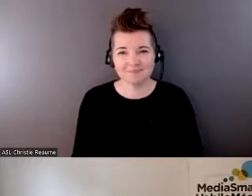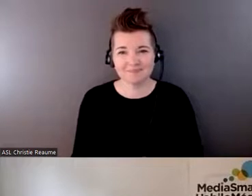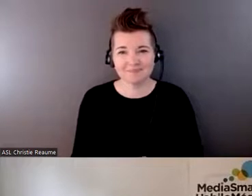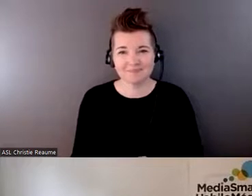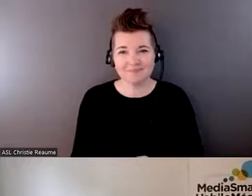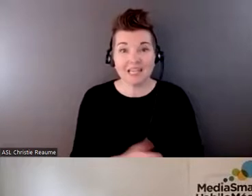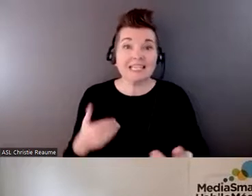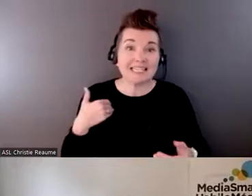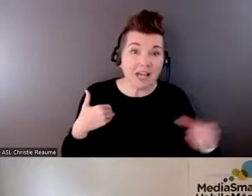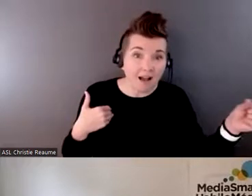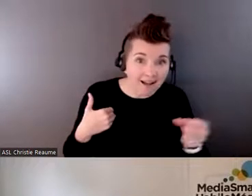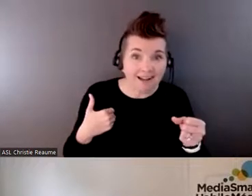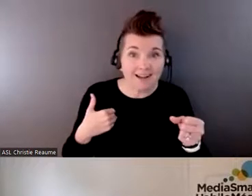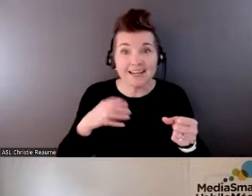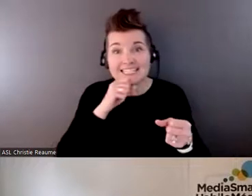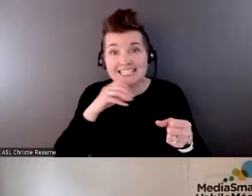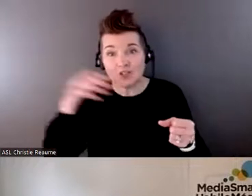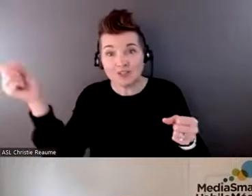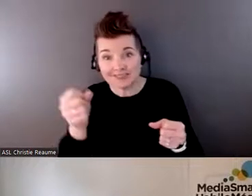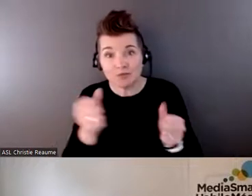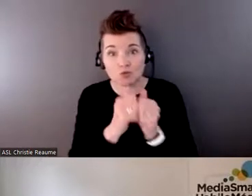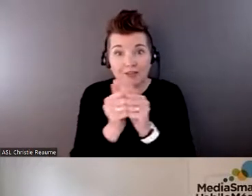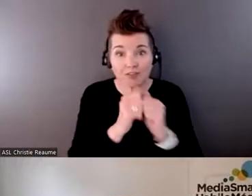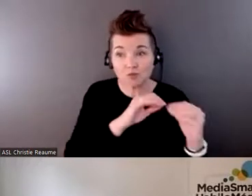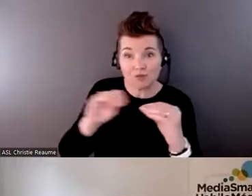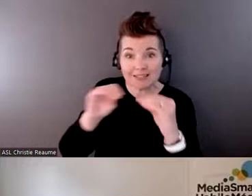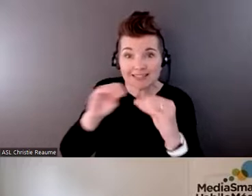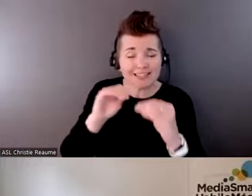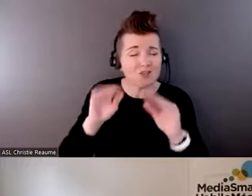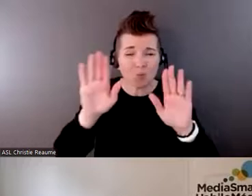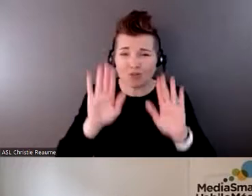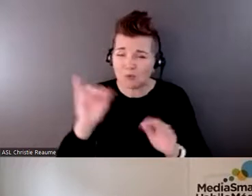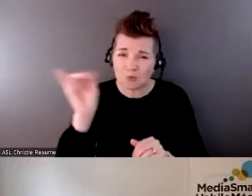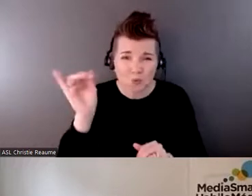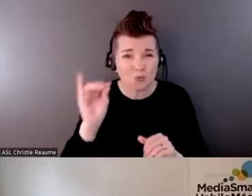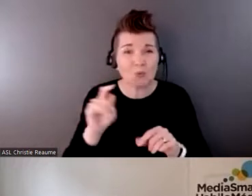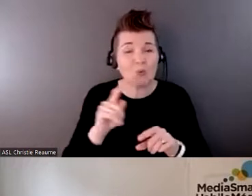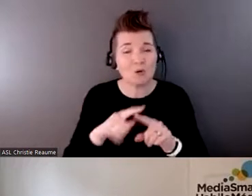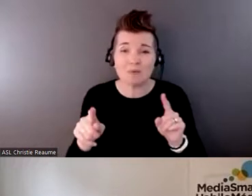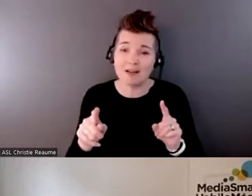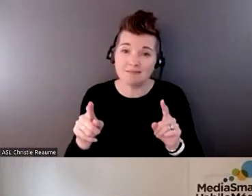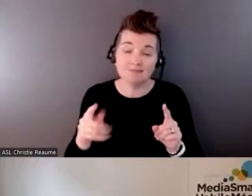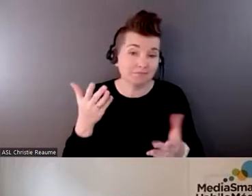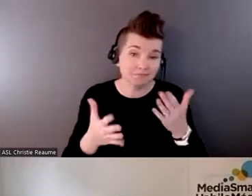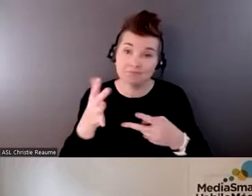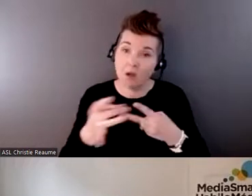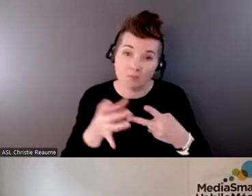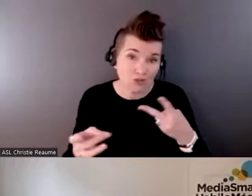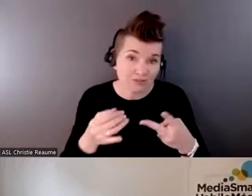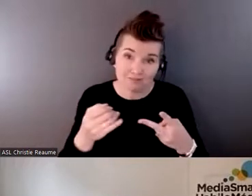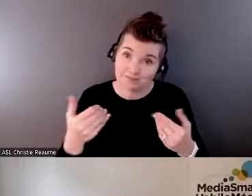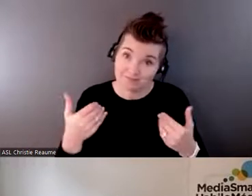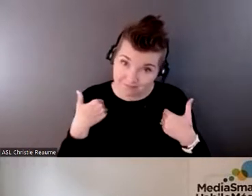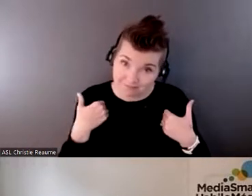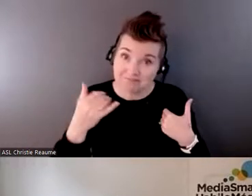digital literacy programs are not also wonderfully valid, but there are maybe options to consider if you are